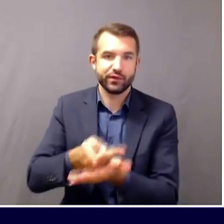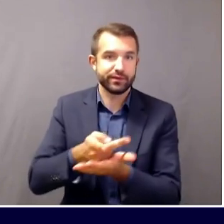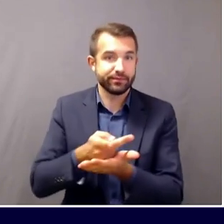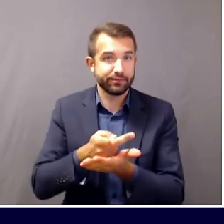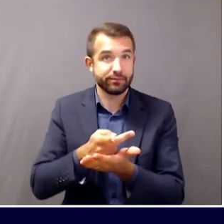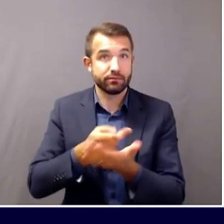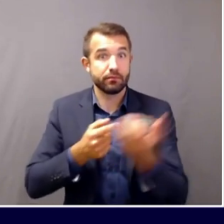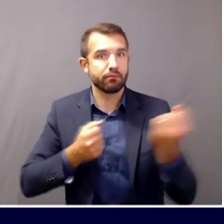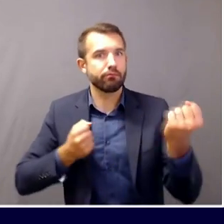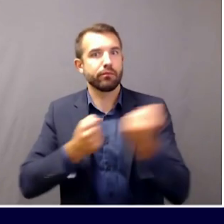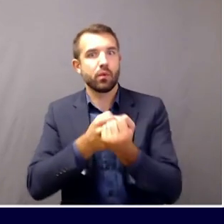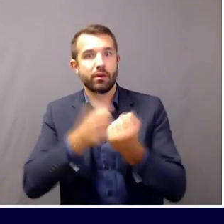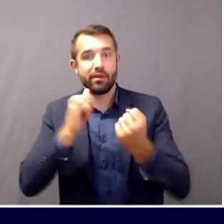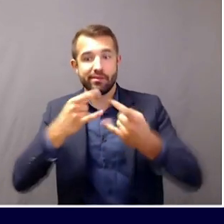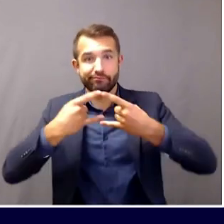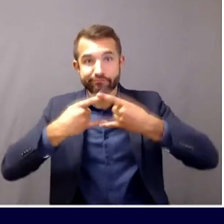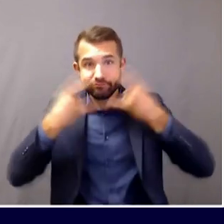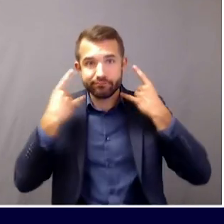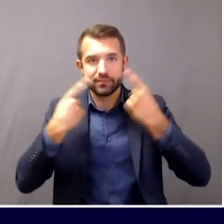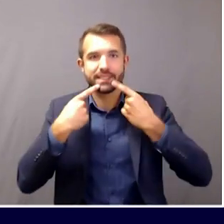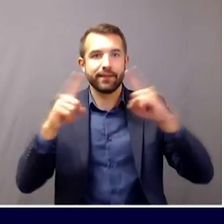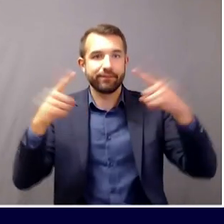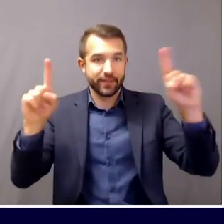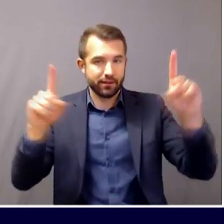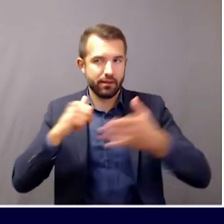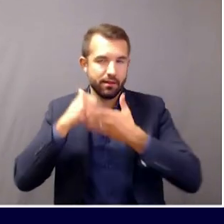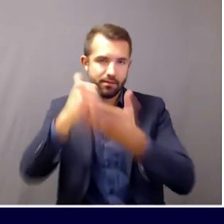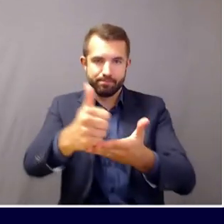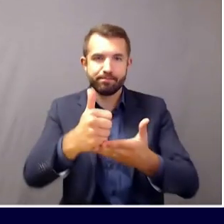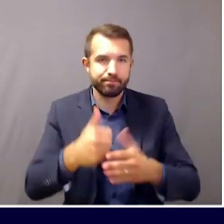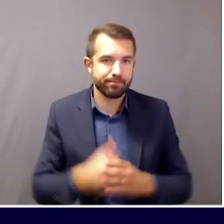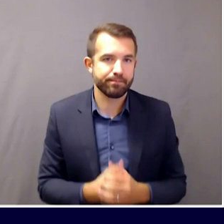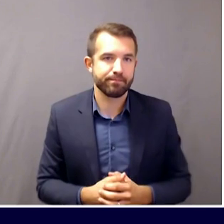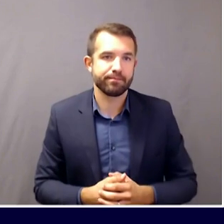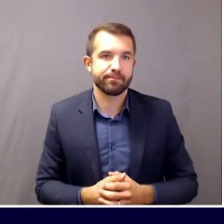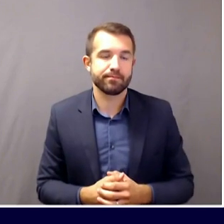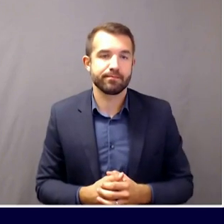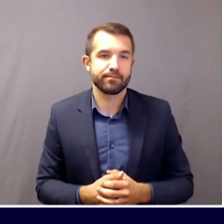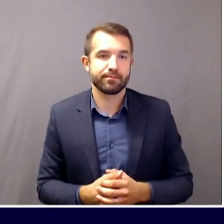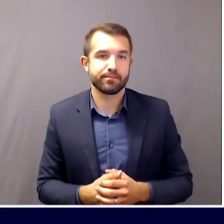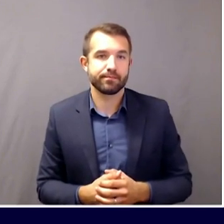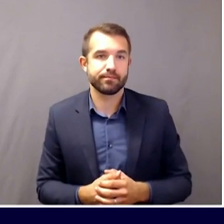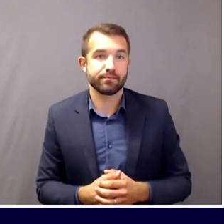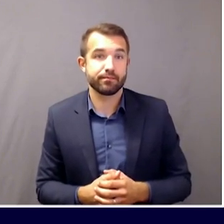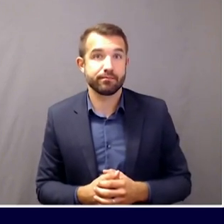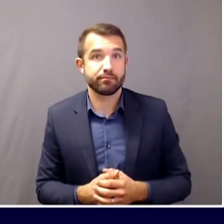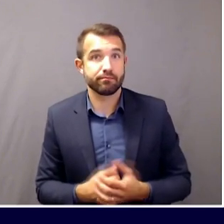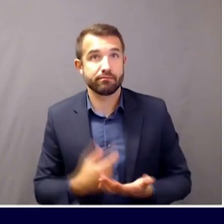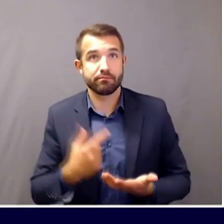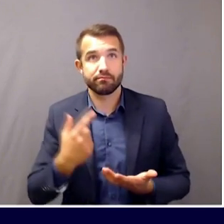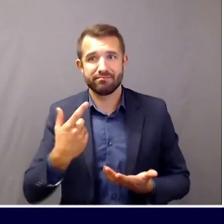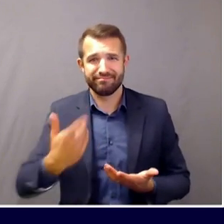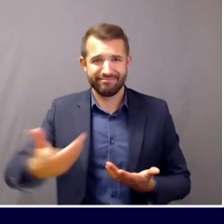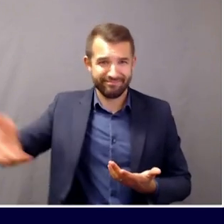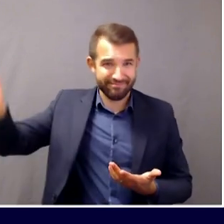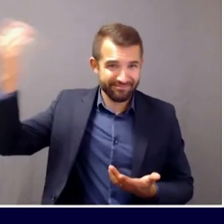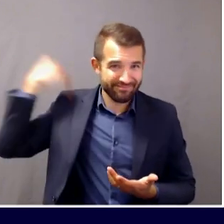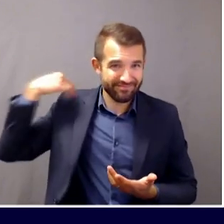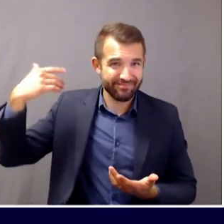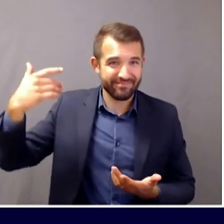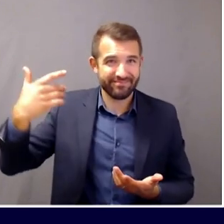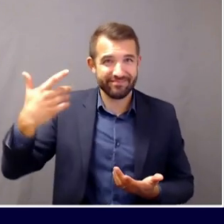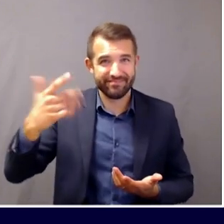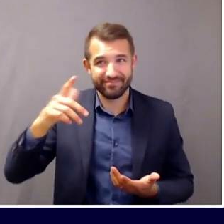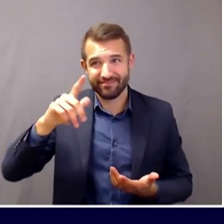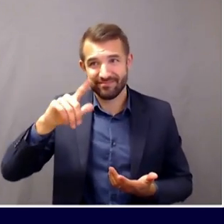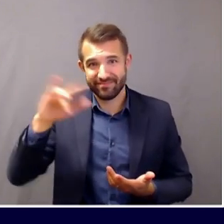both at the molecular, sorry, at the structural level, kind of going back to the question we talked about a moment ago with Liz about whether